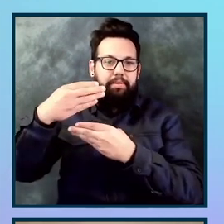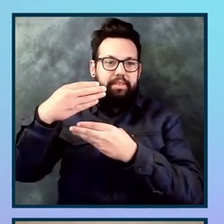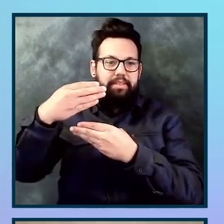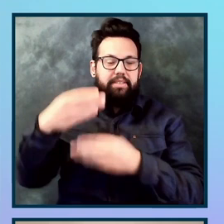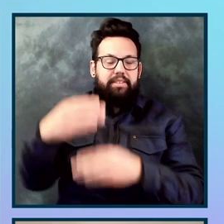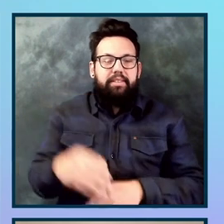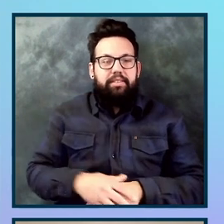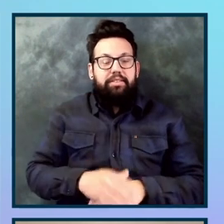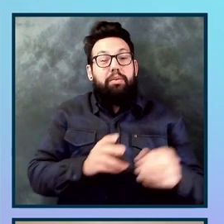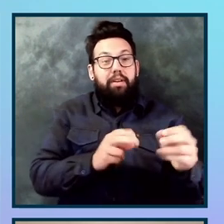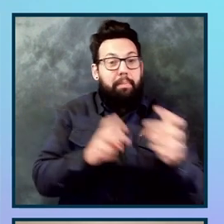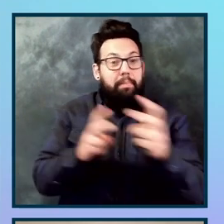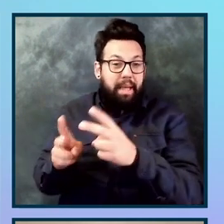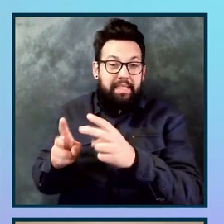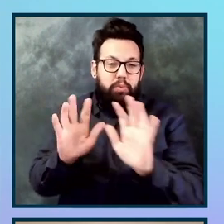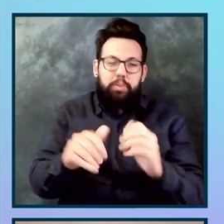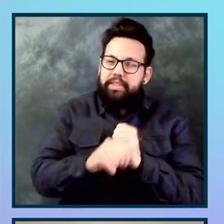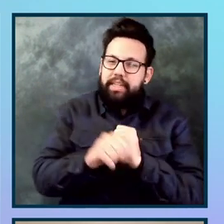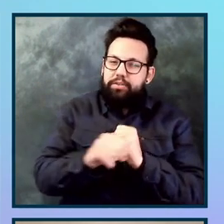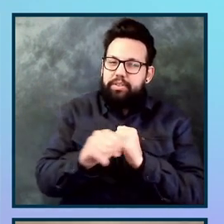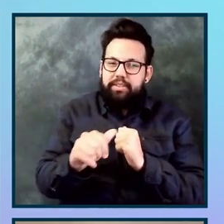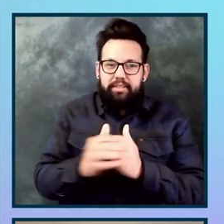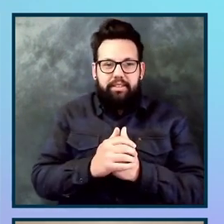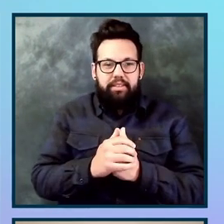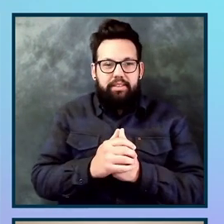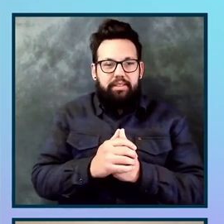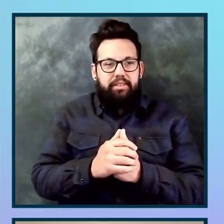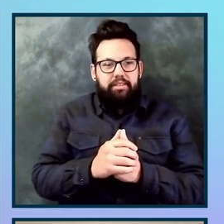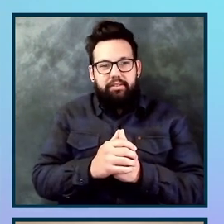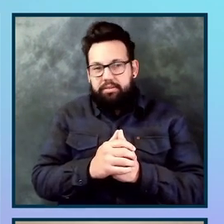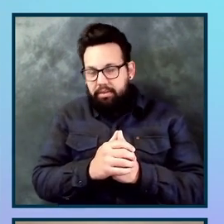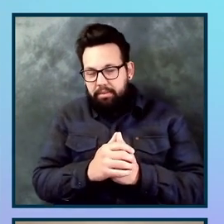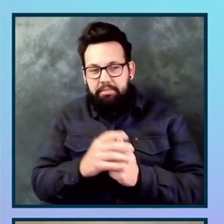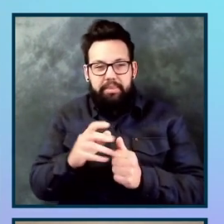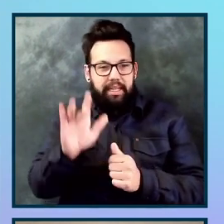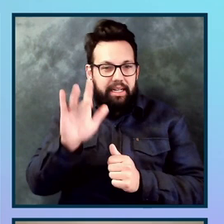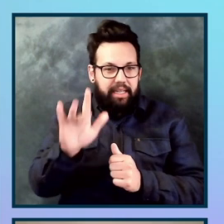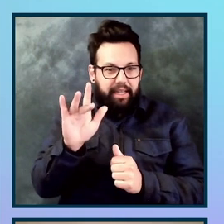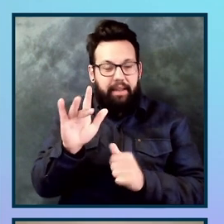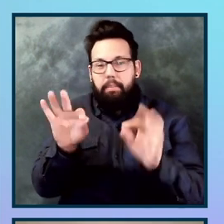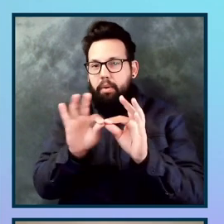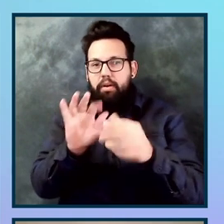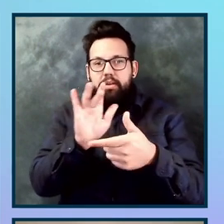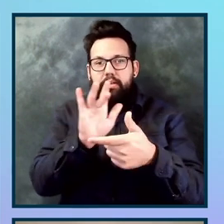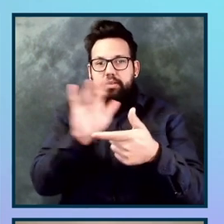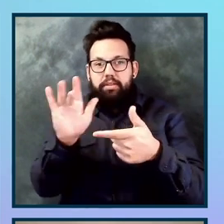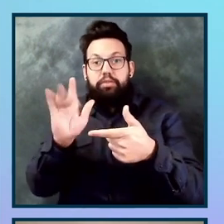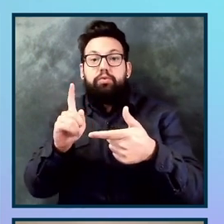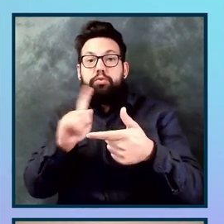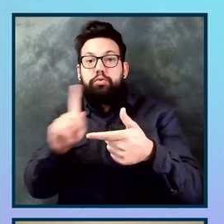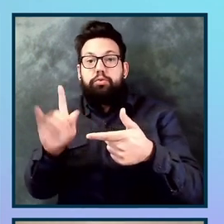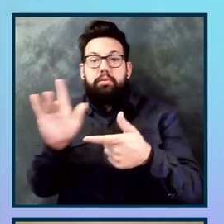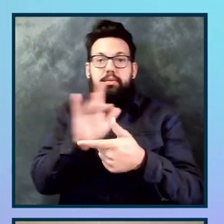Uh, it's true. Once we click the checkbox, I want to make sure that, and then we're going to click it again, proving that it toggles back to false. So let's run our tests and